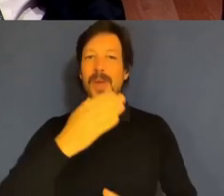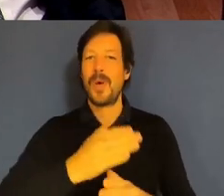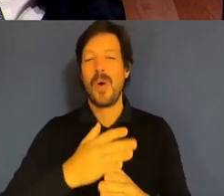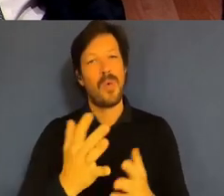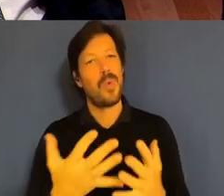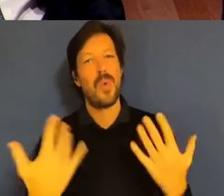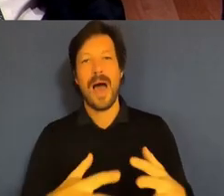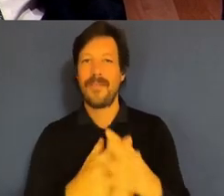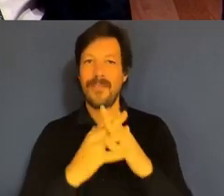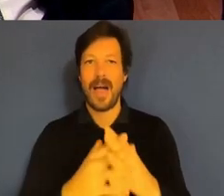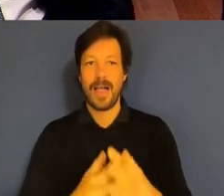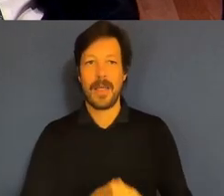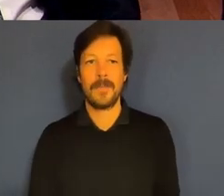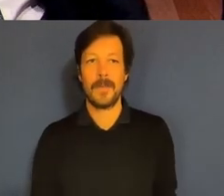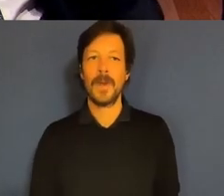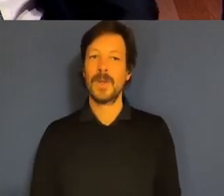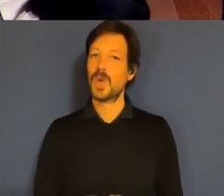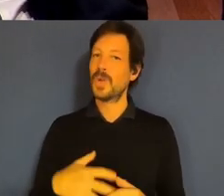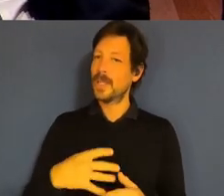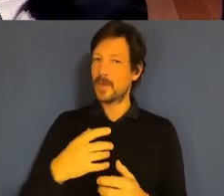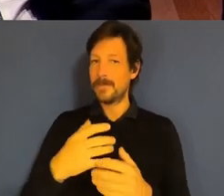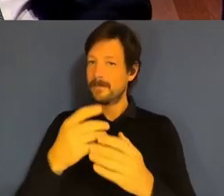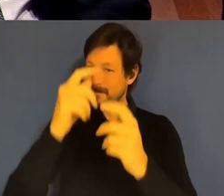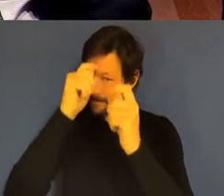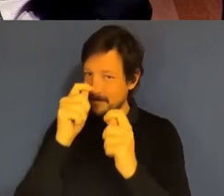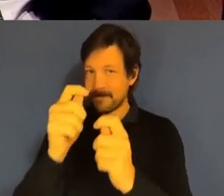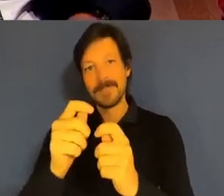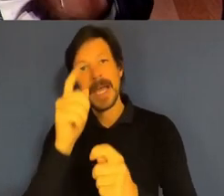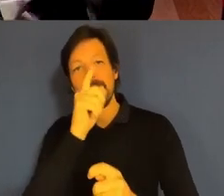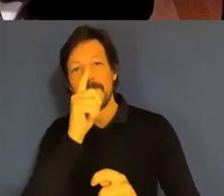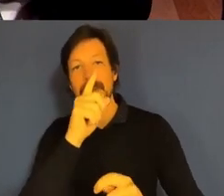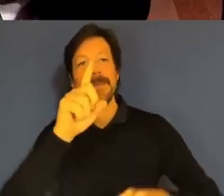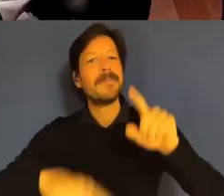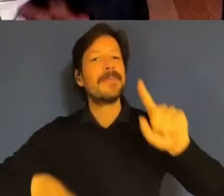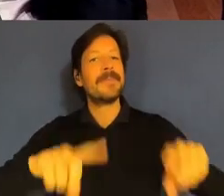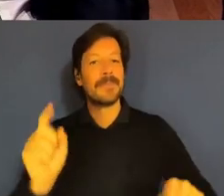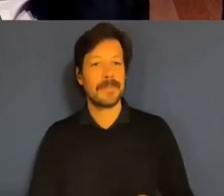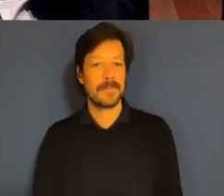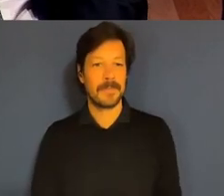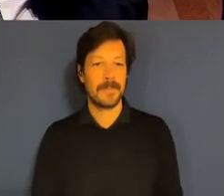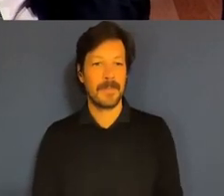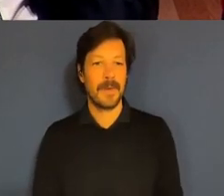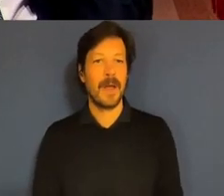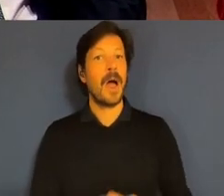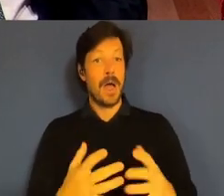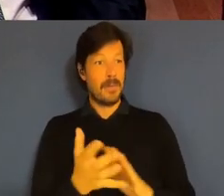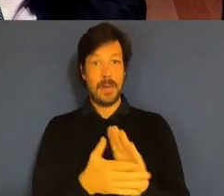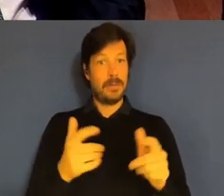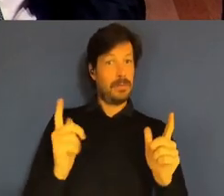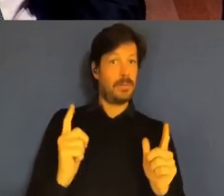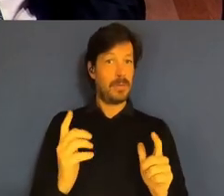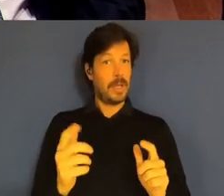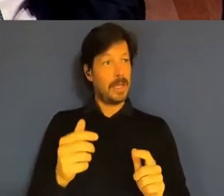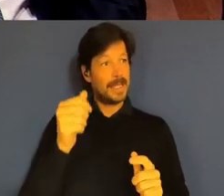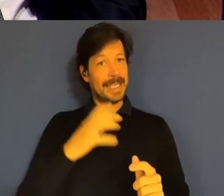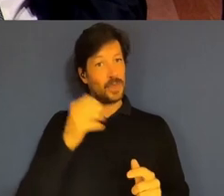value and respect for people's differences is so important. And that does mean you need to be able to adjust and you need to be able to respond differently